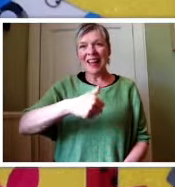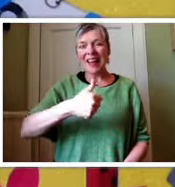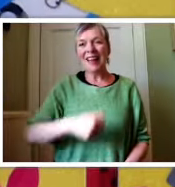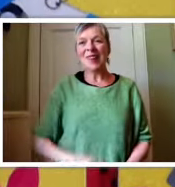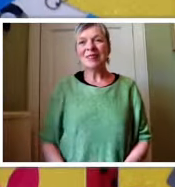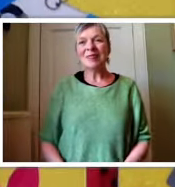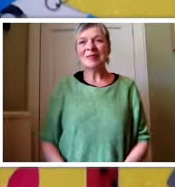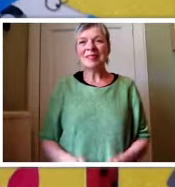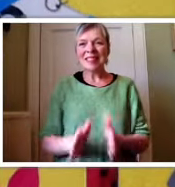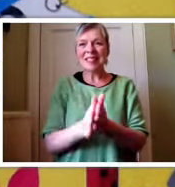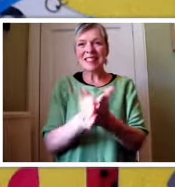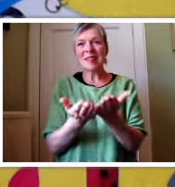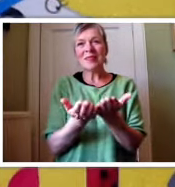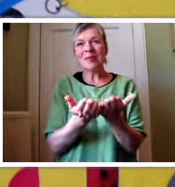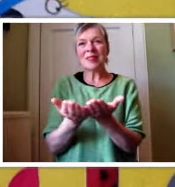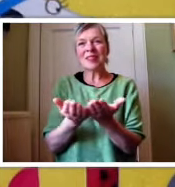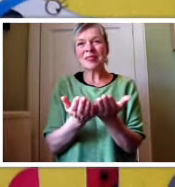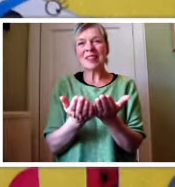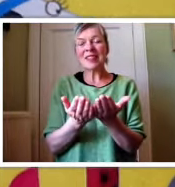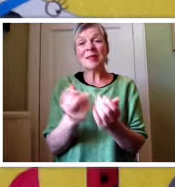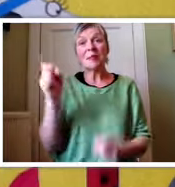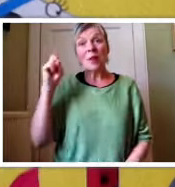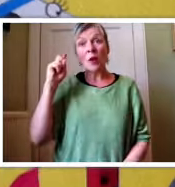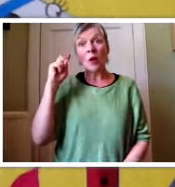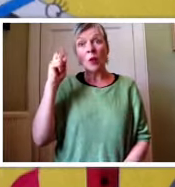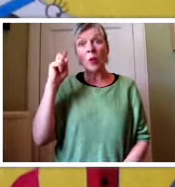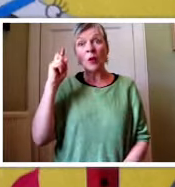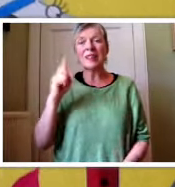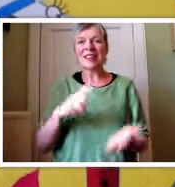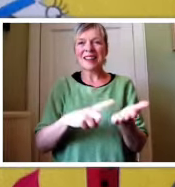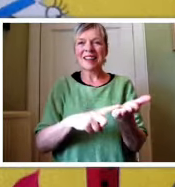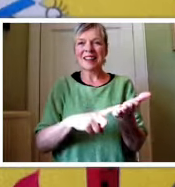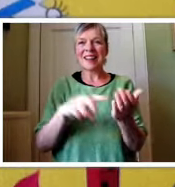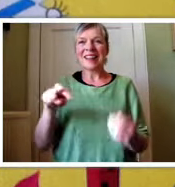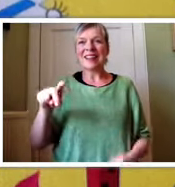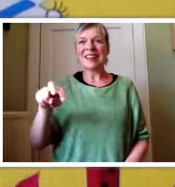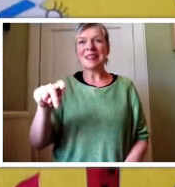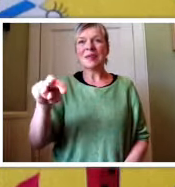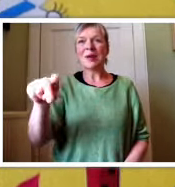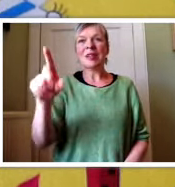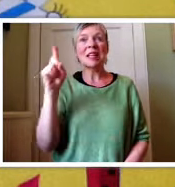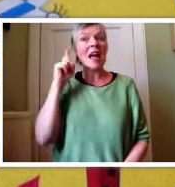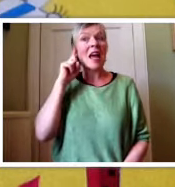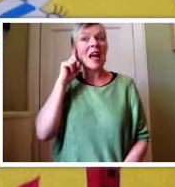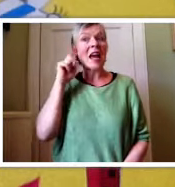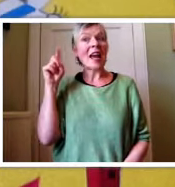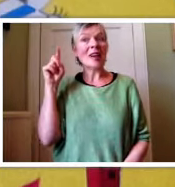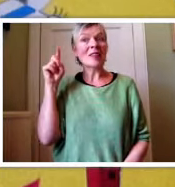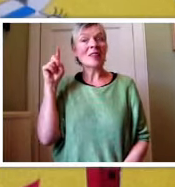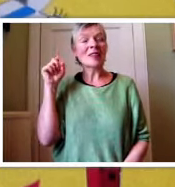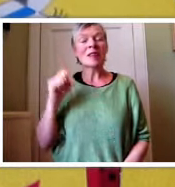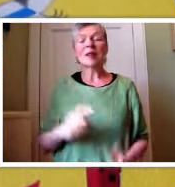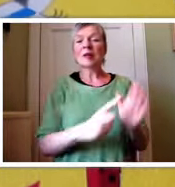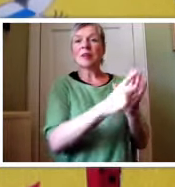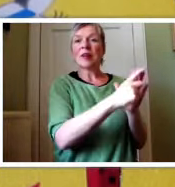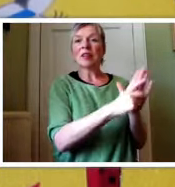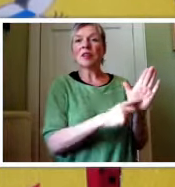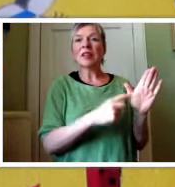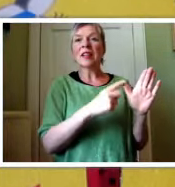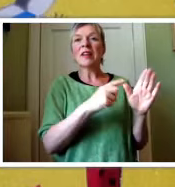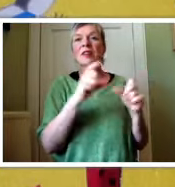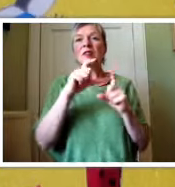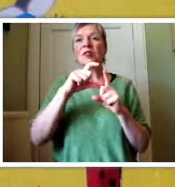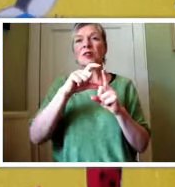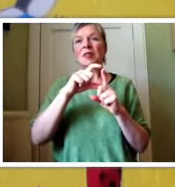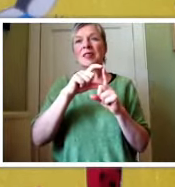Hello. Today we're going to read What the Ladybird Heard by